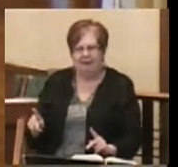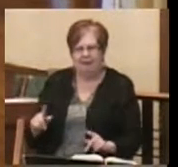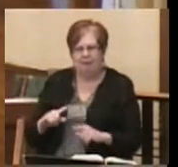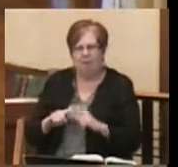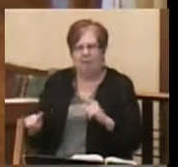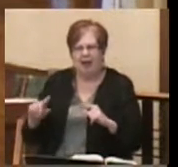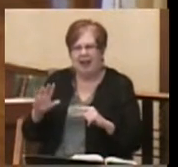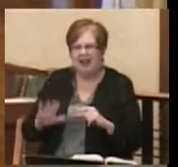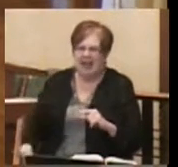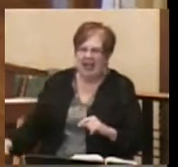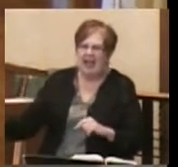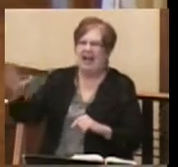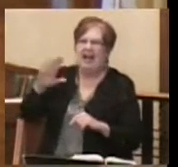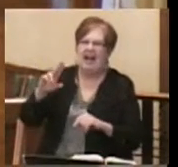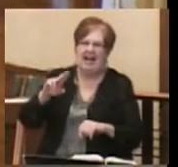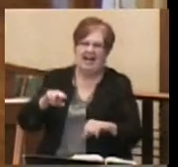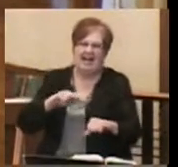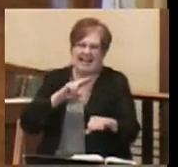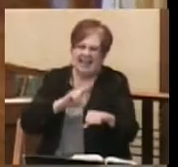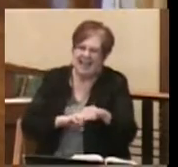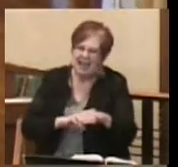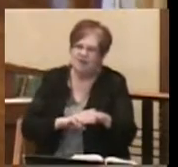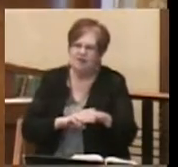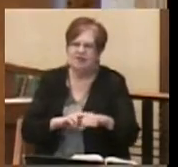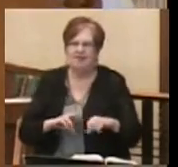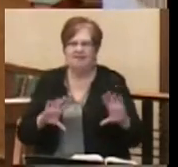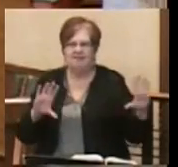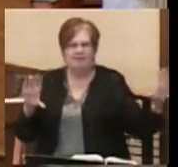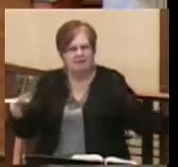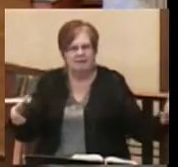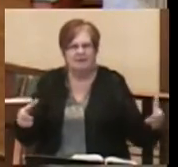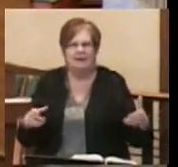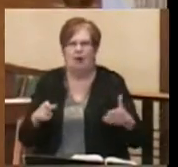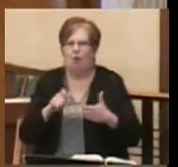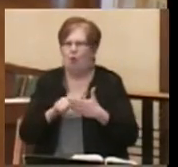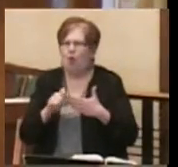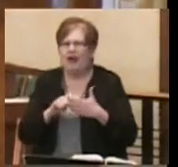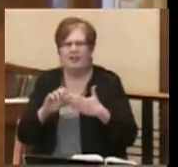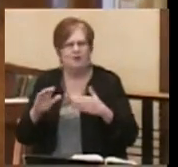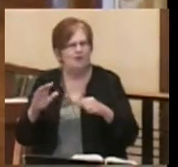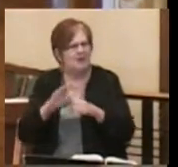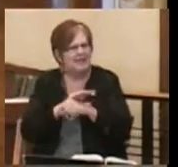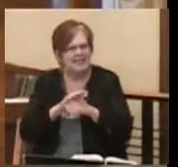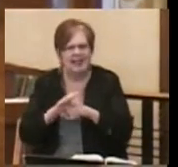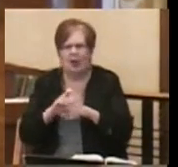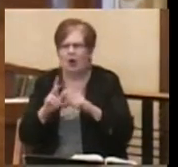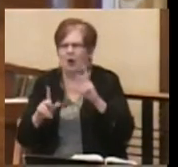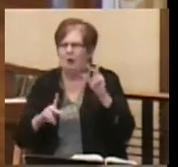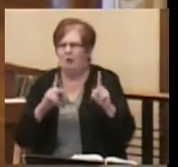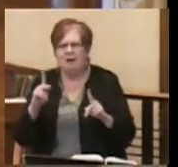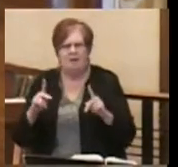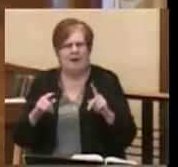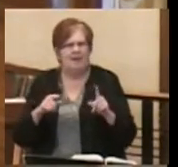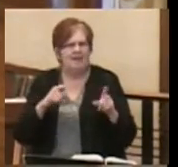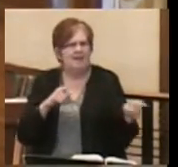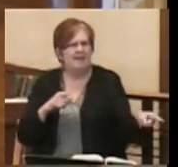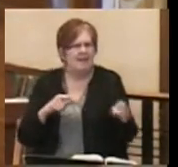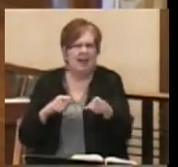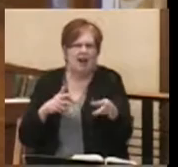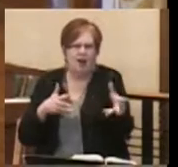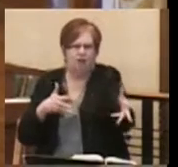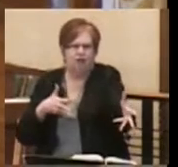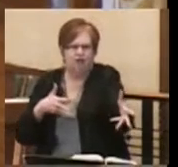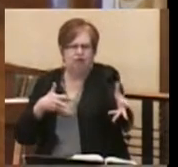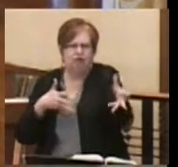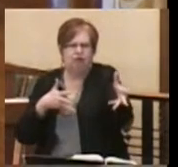nation that Isaiah is writing to this entire people who are languishing in anguish